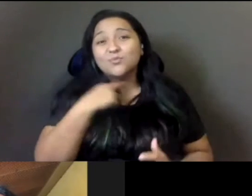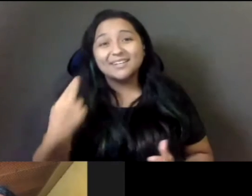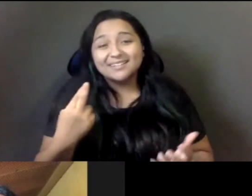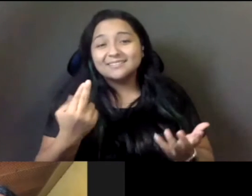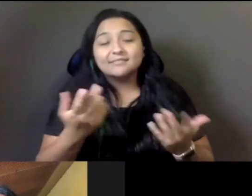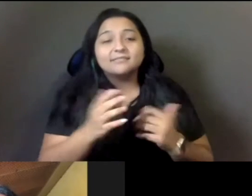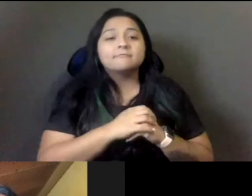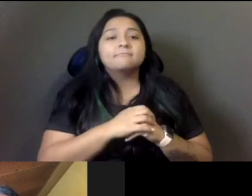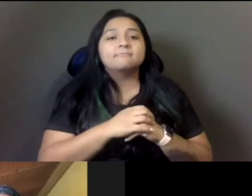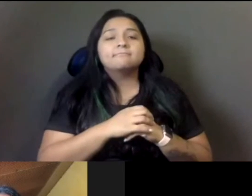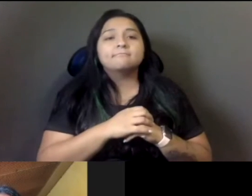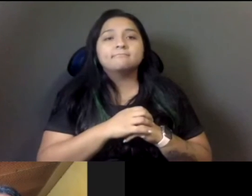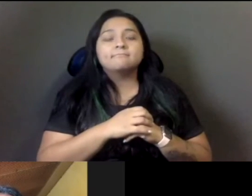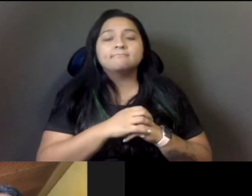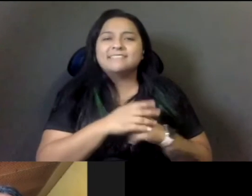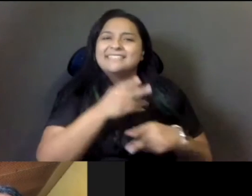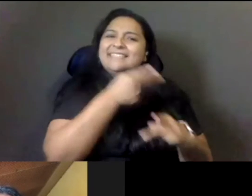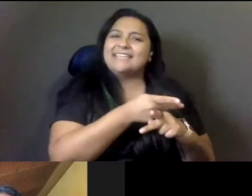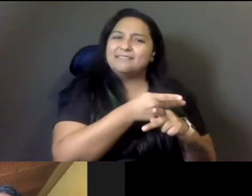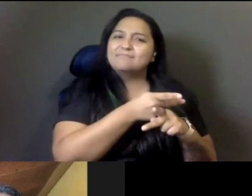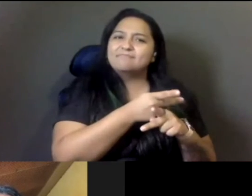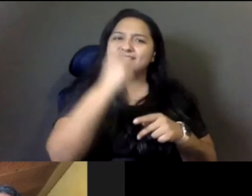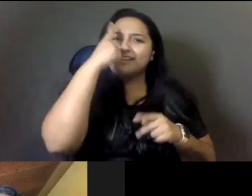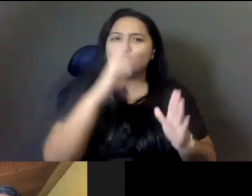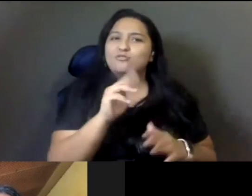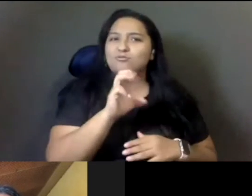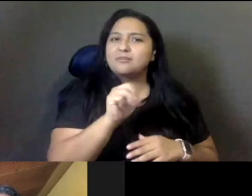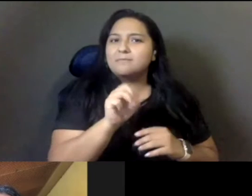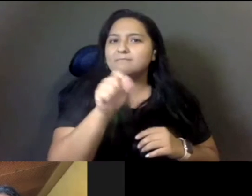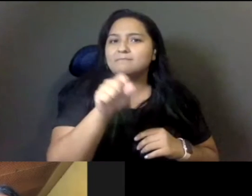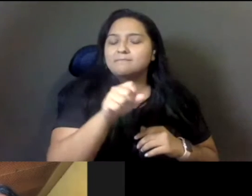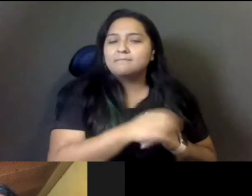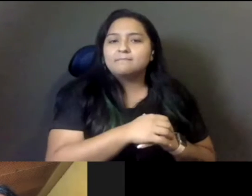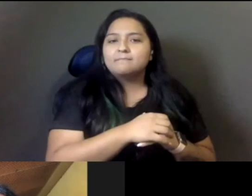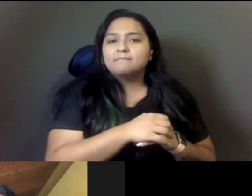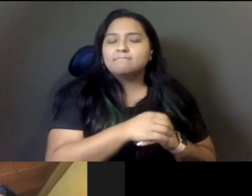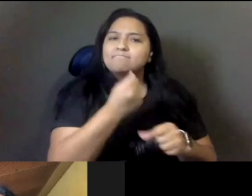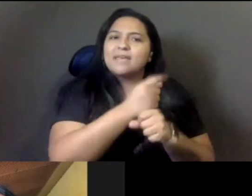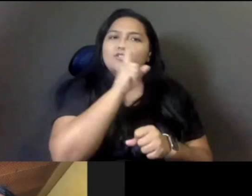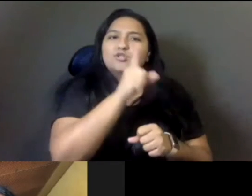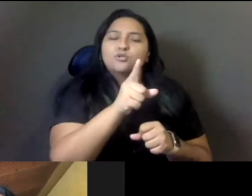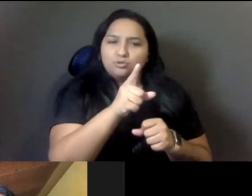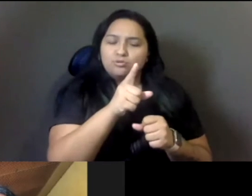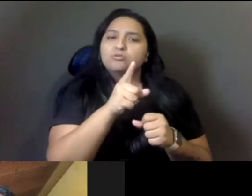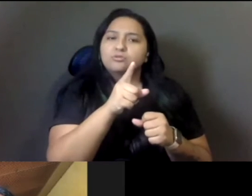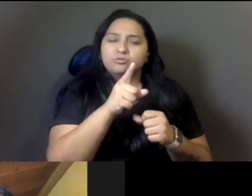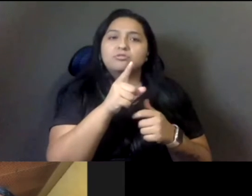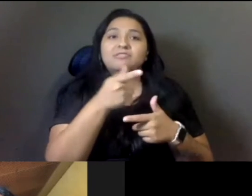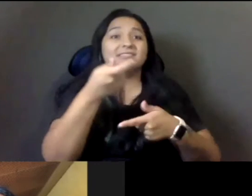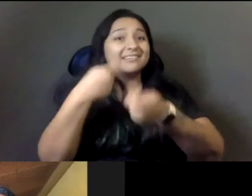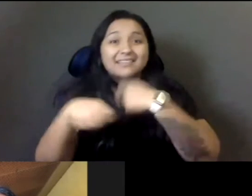don't have him get reelected. So, I mean, it, if we make sure that the, the recall doesn't, doesn't pass. And so